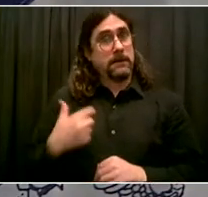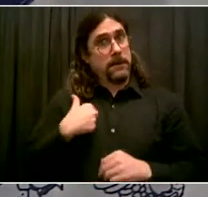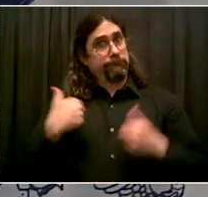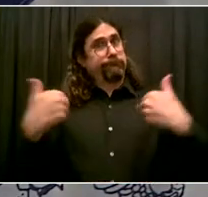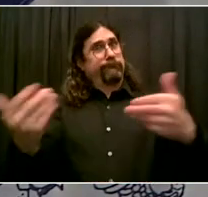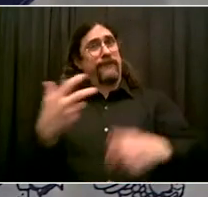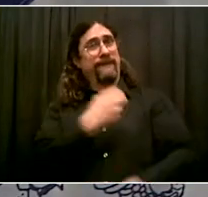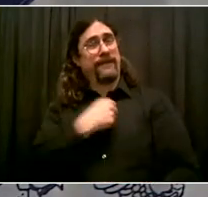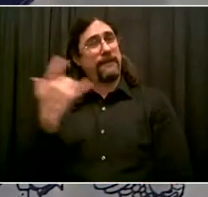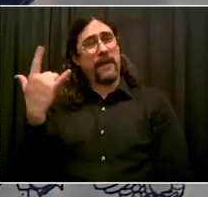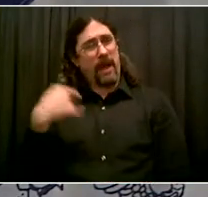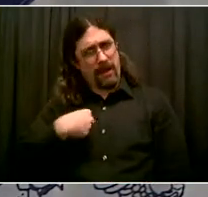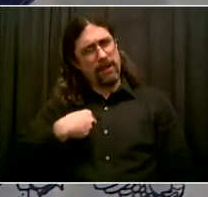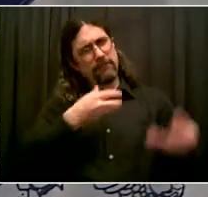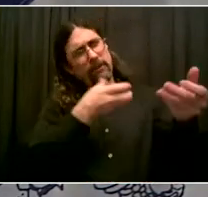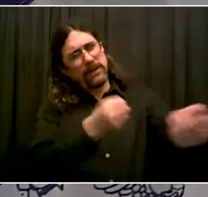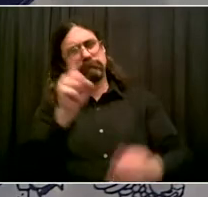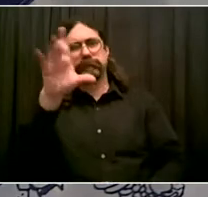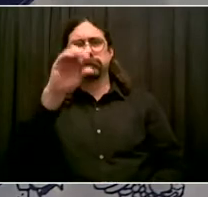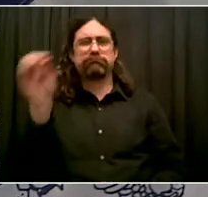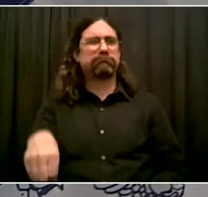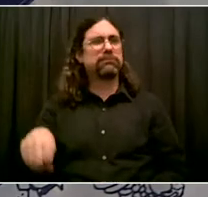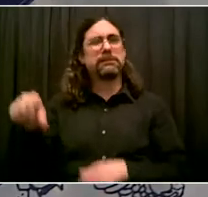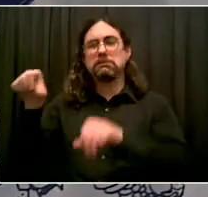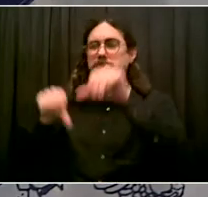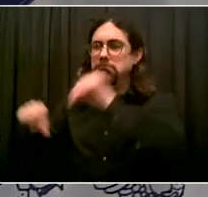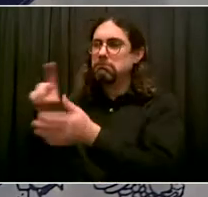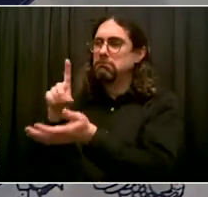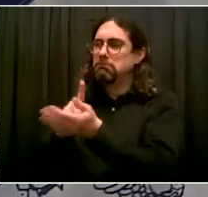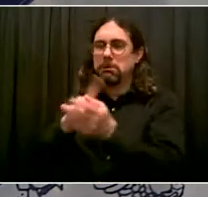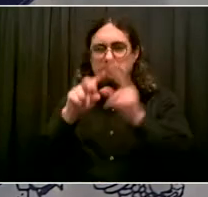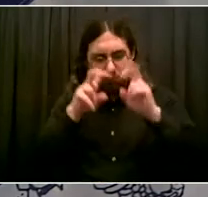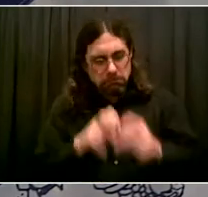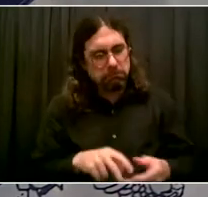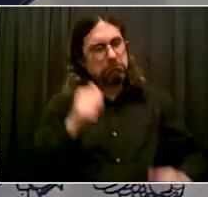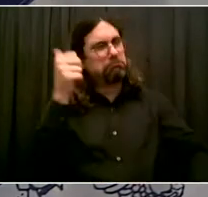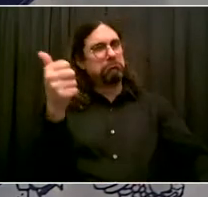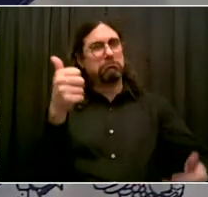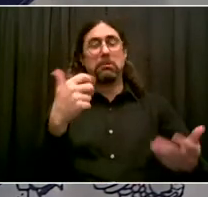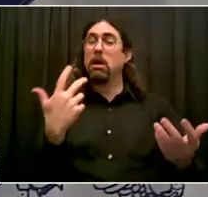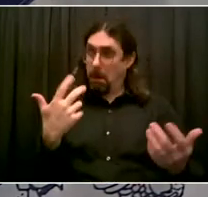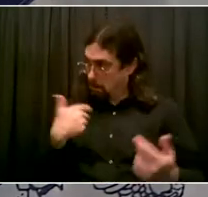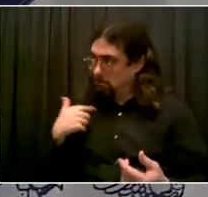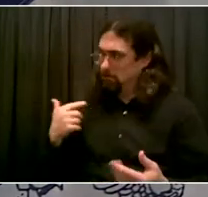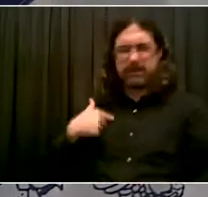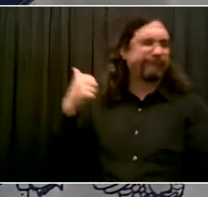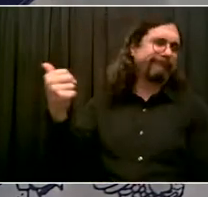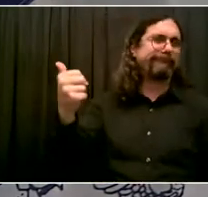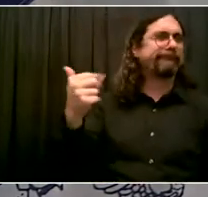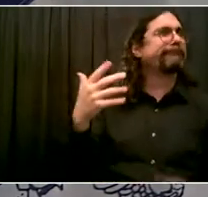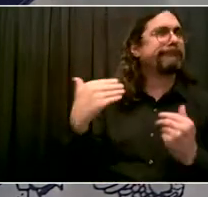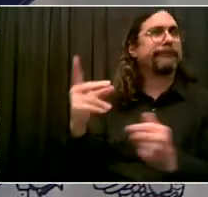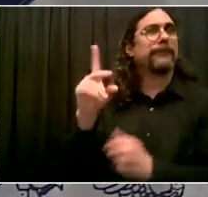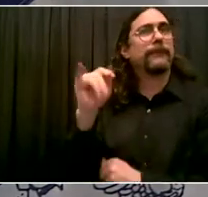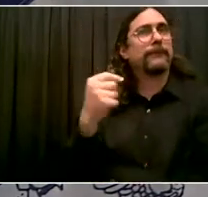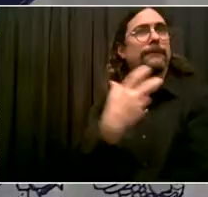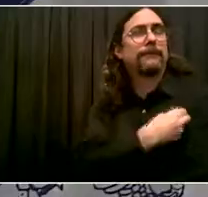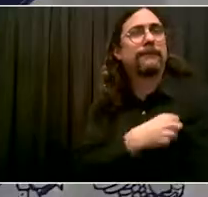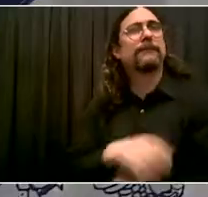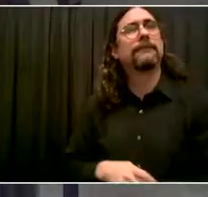they're going to want to get vaccinated, they're specifically going to want the Johnson & Johnson vaccine, and that's what's going to move us forward. Thank you, everybody.